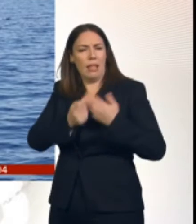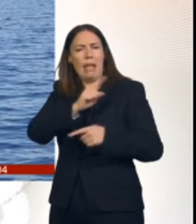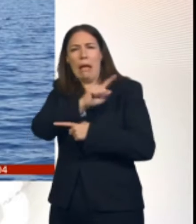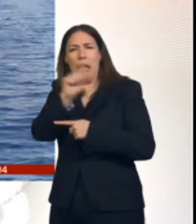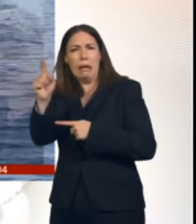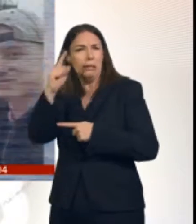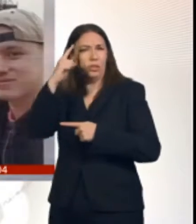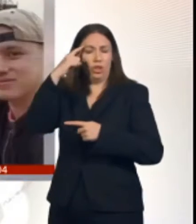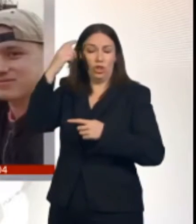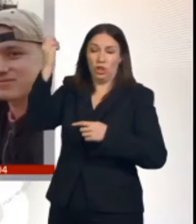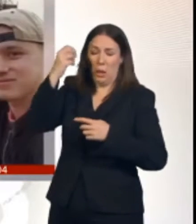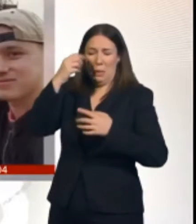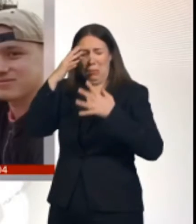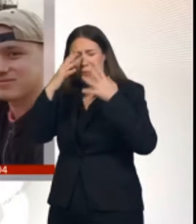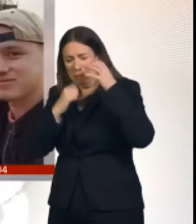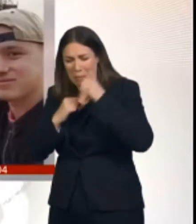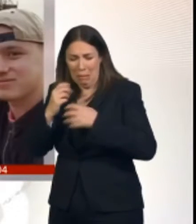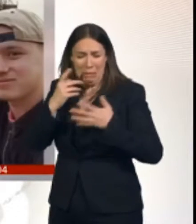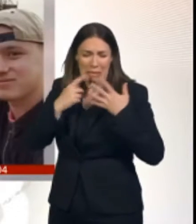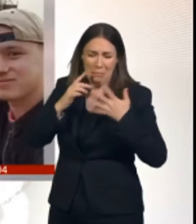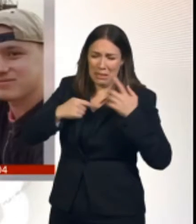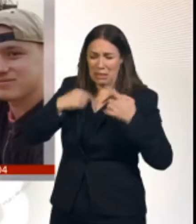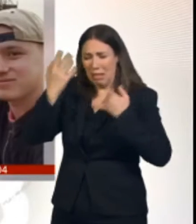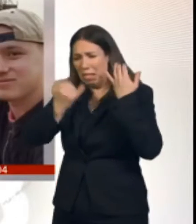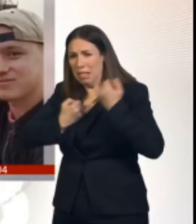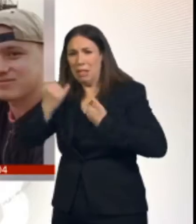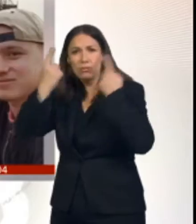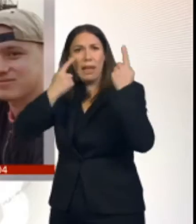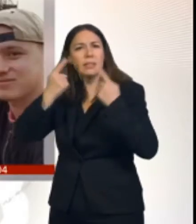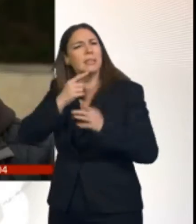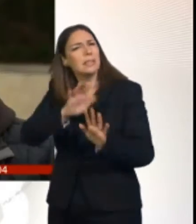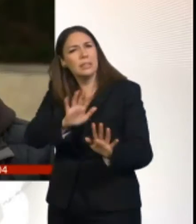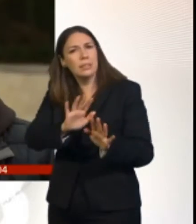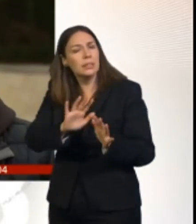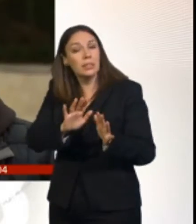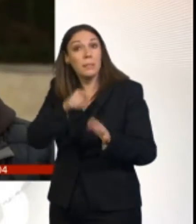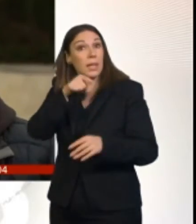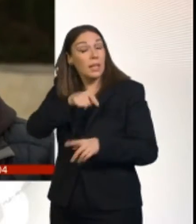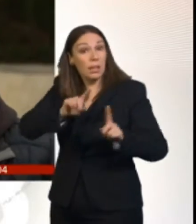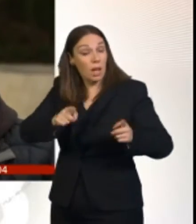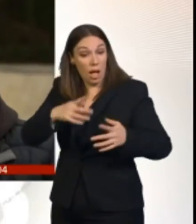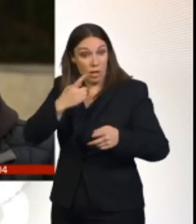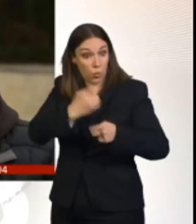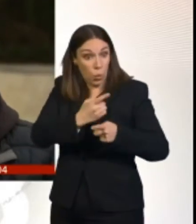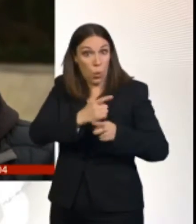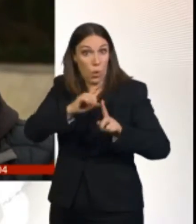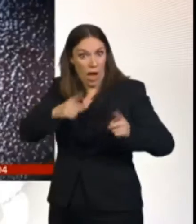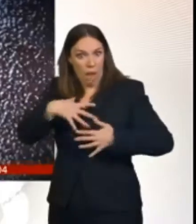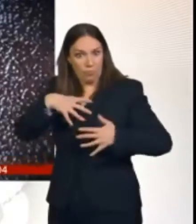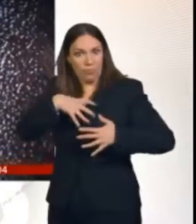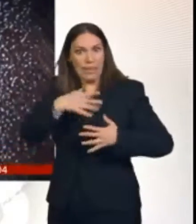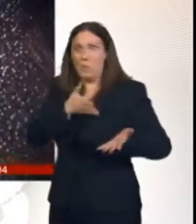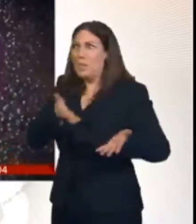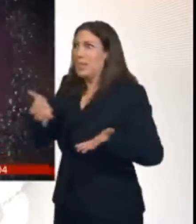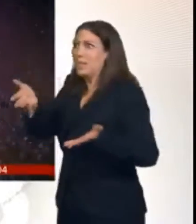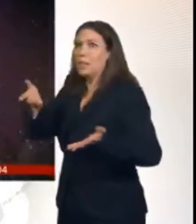going crazy, Niall. He couldn't hardly breathe. He couldn't hardly talk. And we were sent home with him. The inspection report